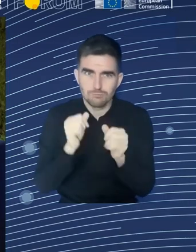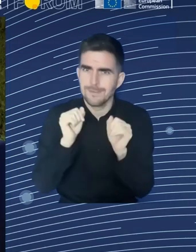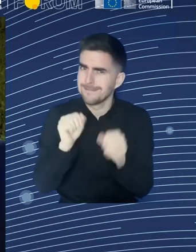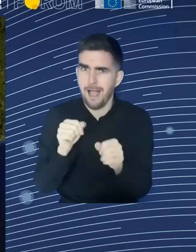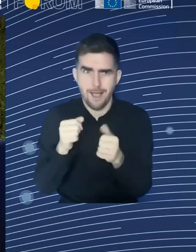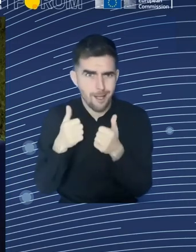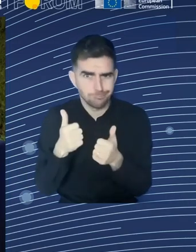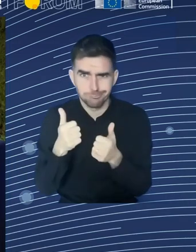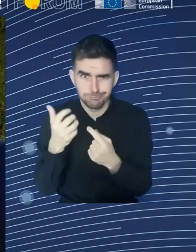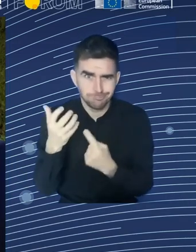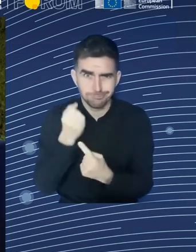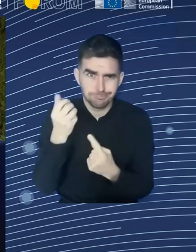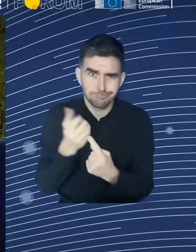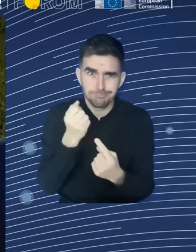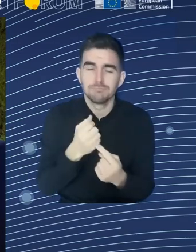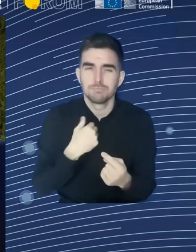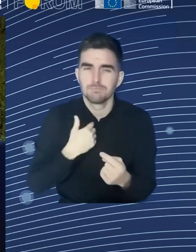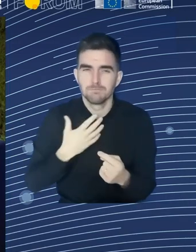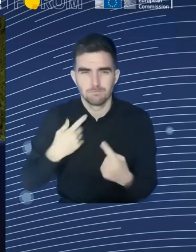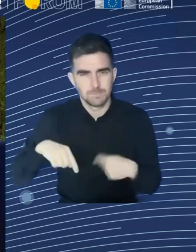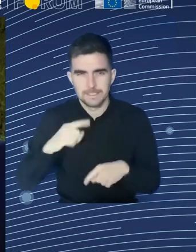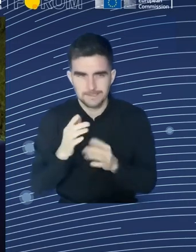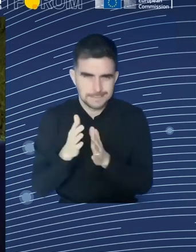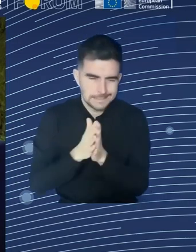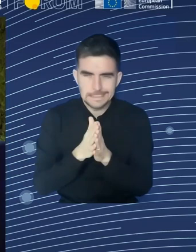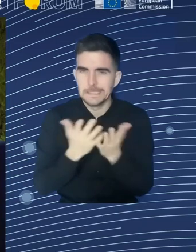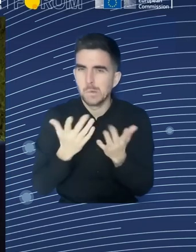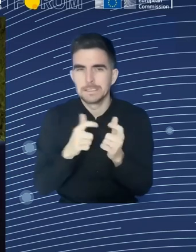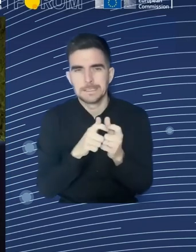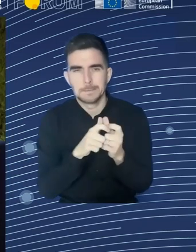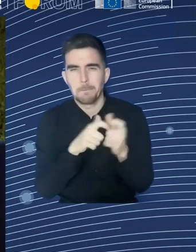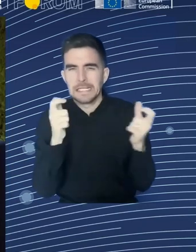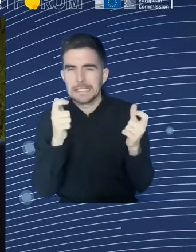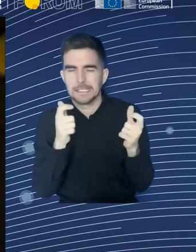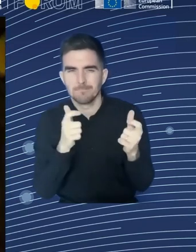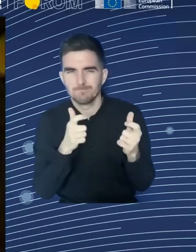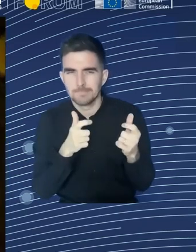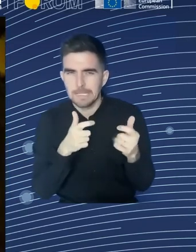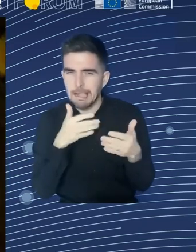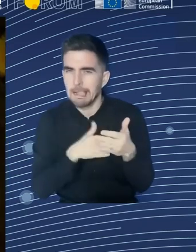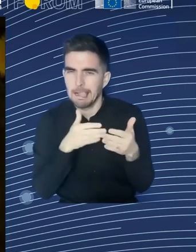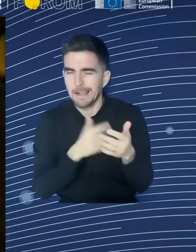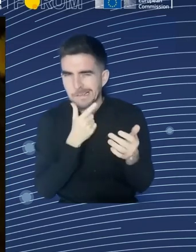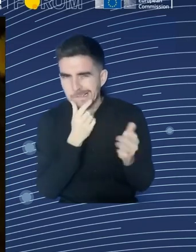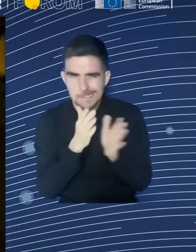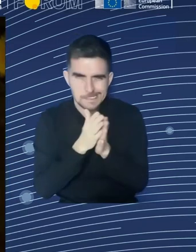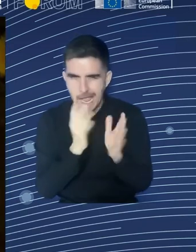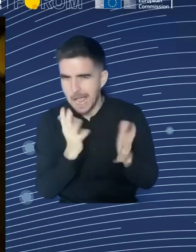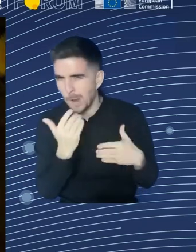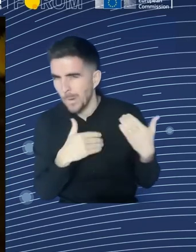decreasing number of population and with the aging of our population, we have to